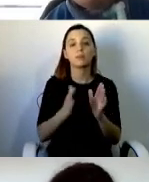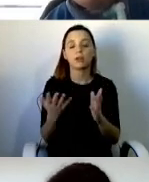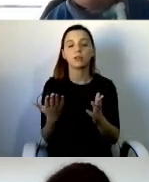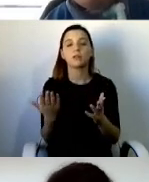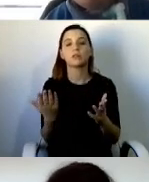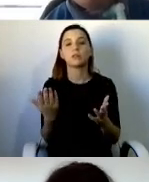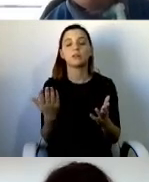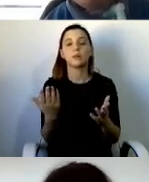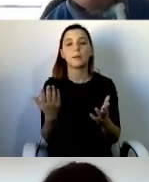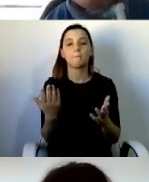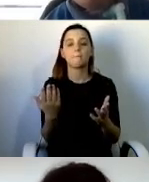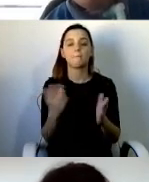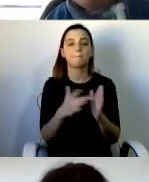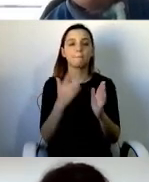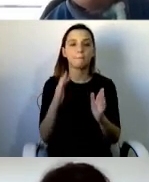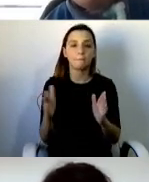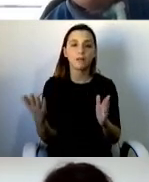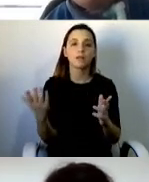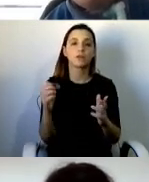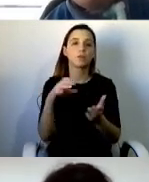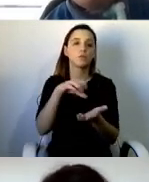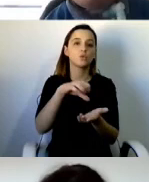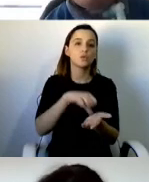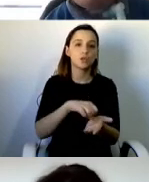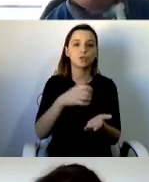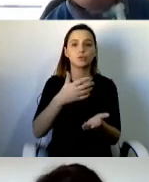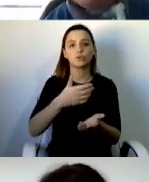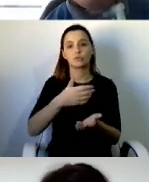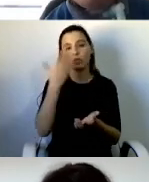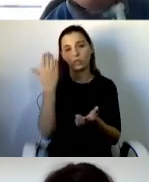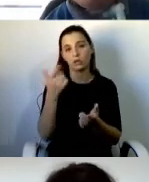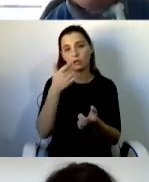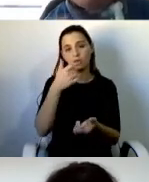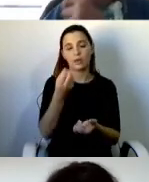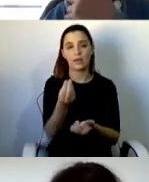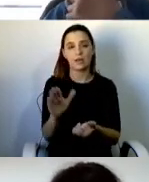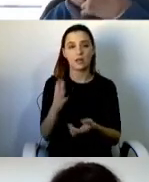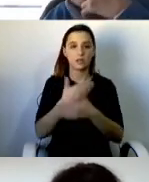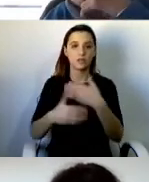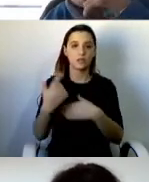libraries or disabled children's day centres being reduced or even closed.